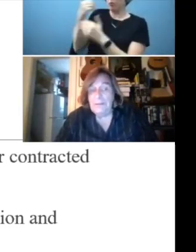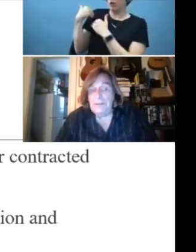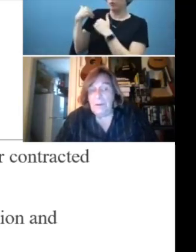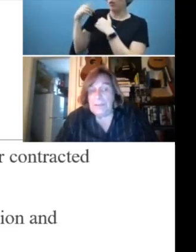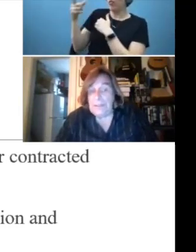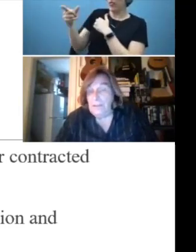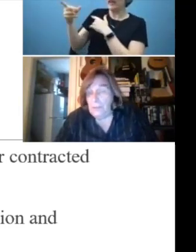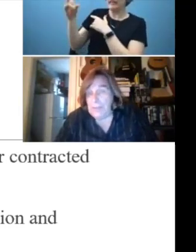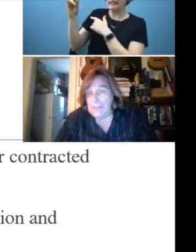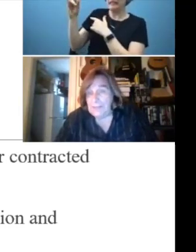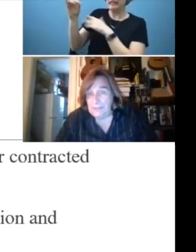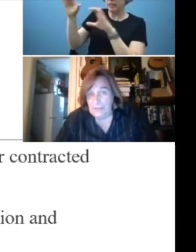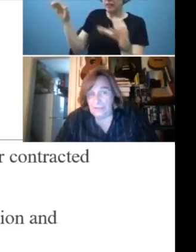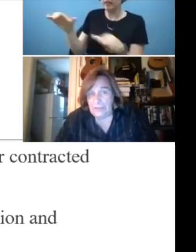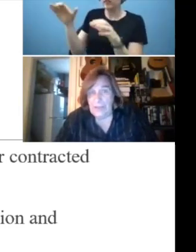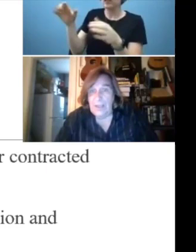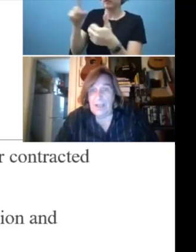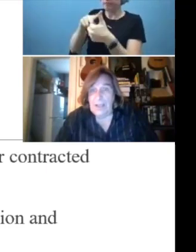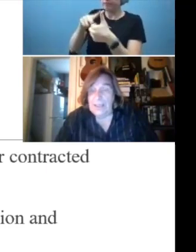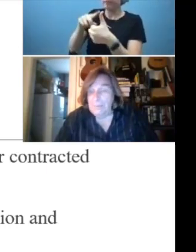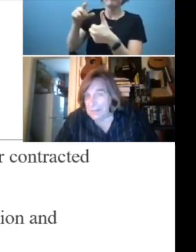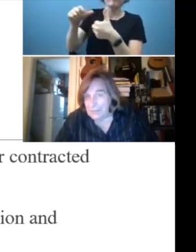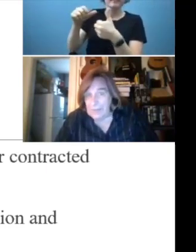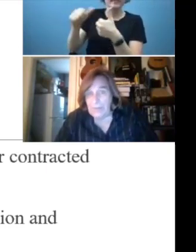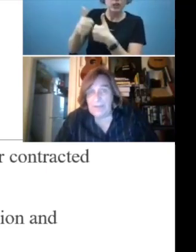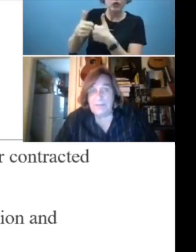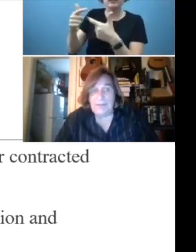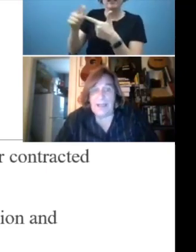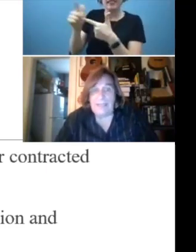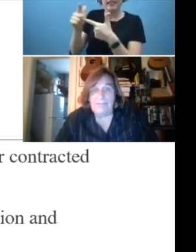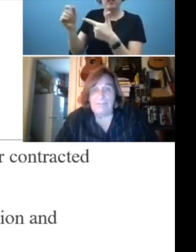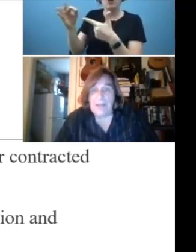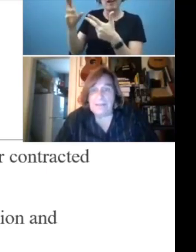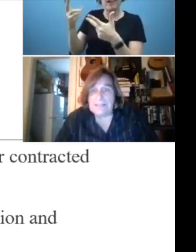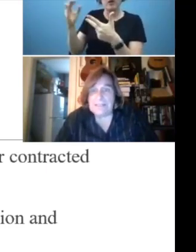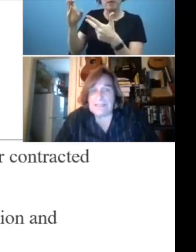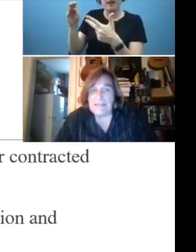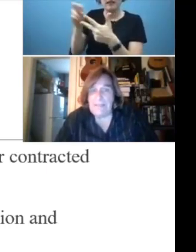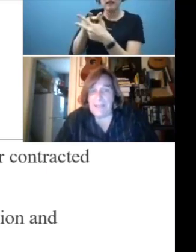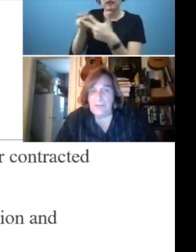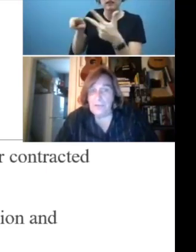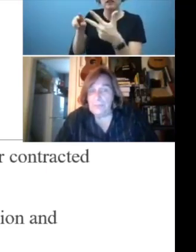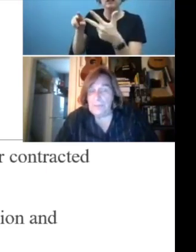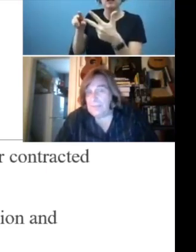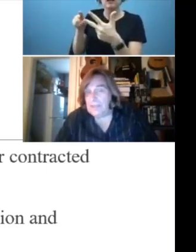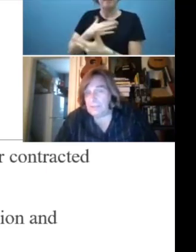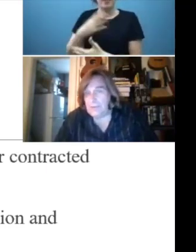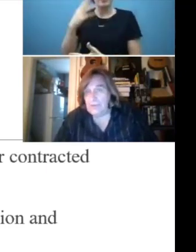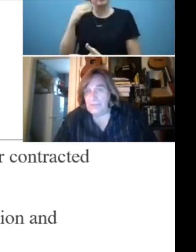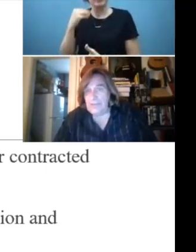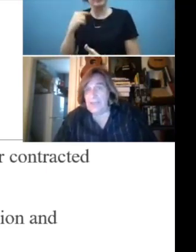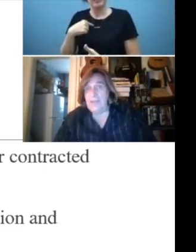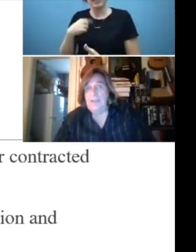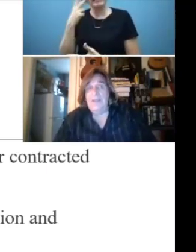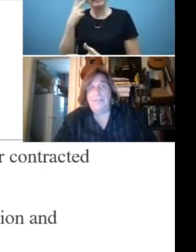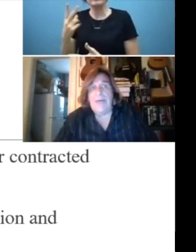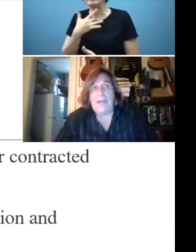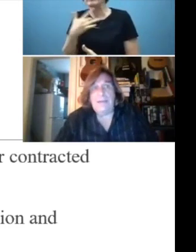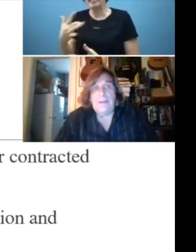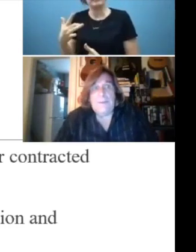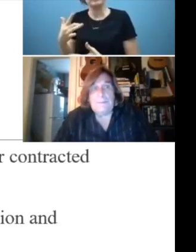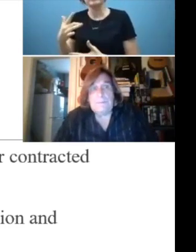or inhumane condition. In my experience, I have not seen that used. But I think it's fair to say